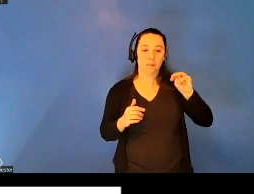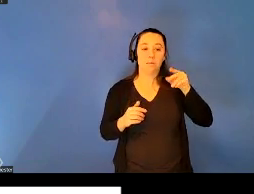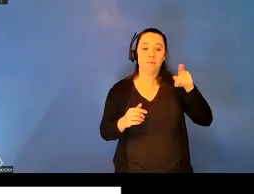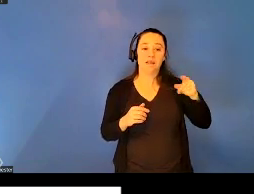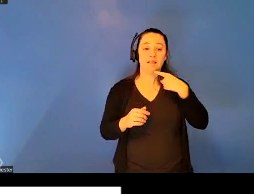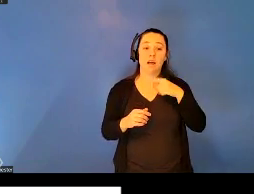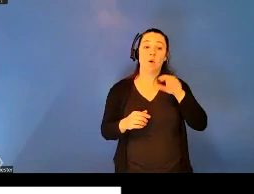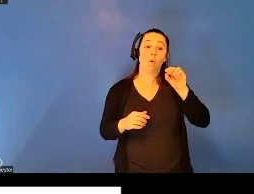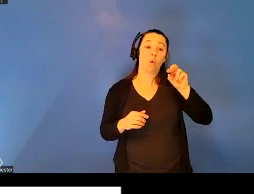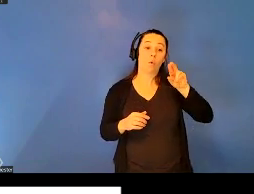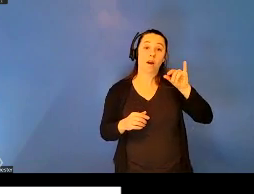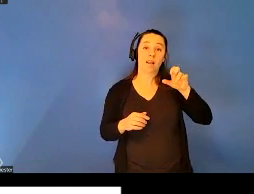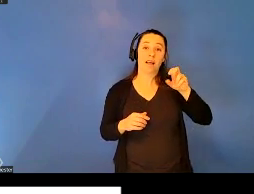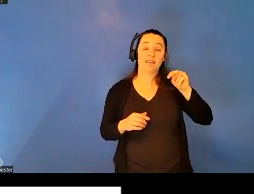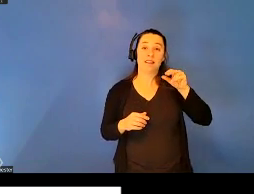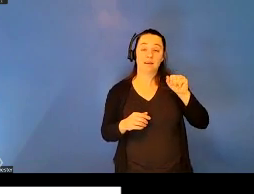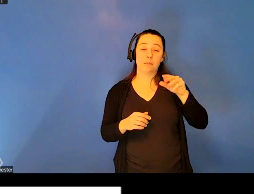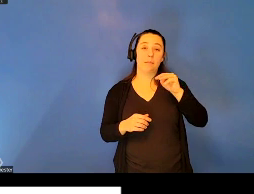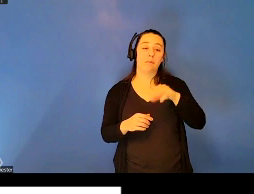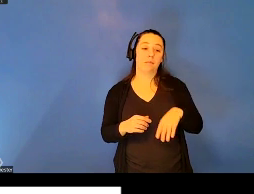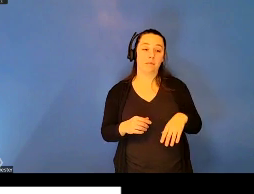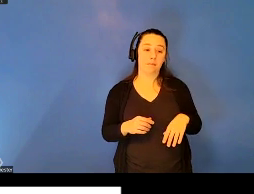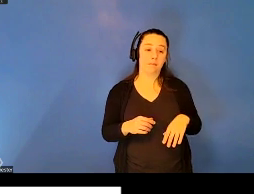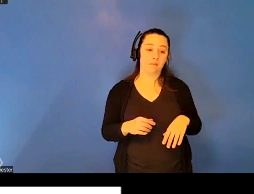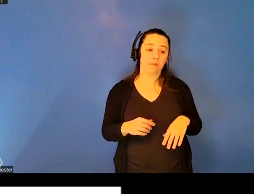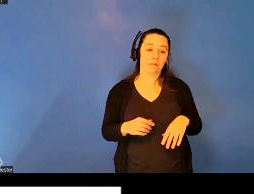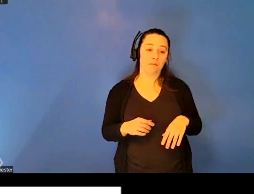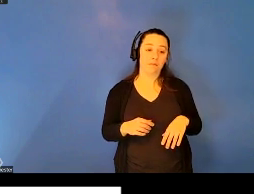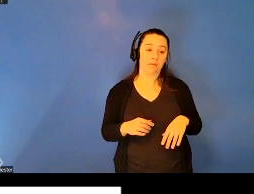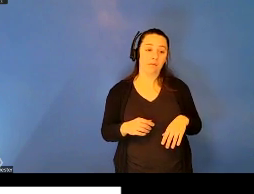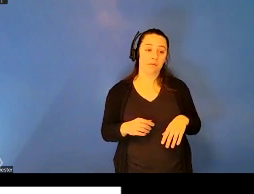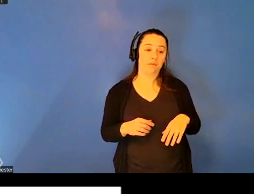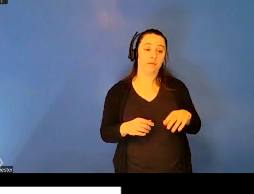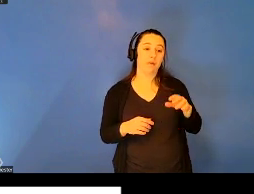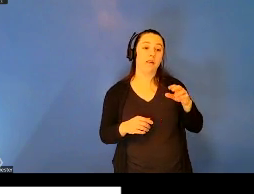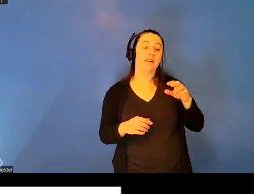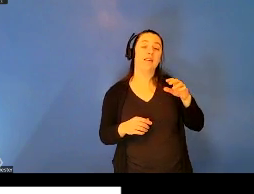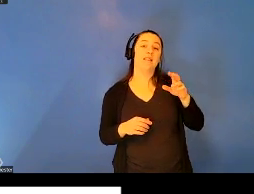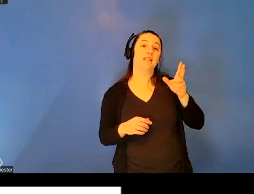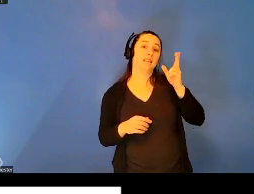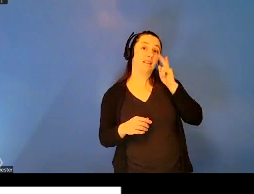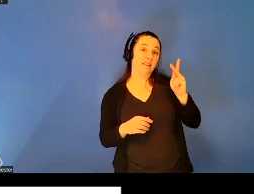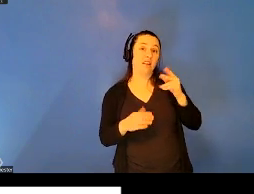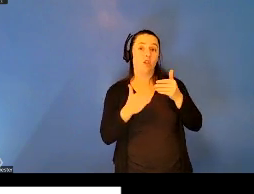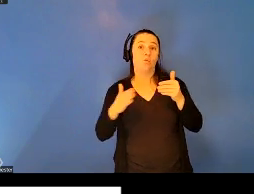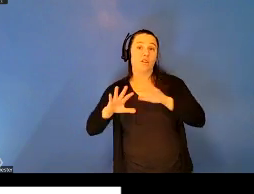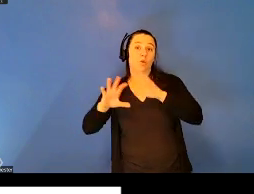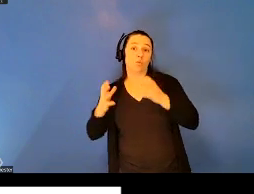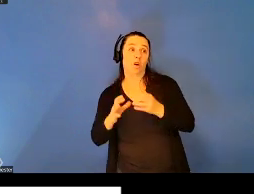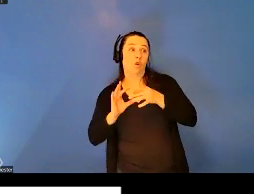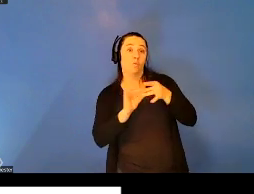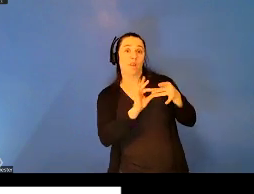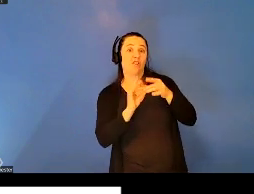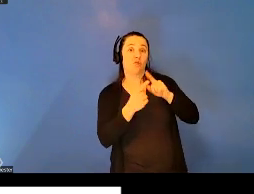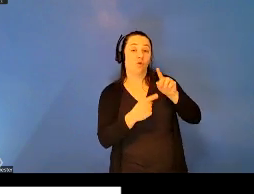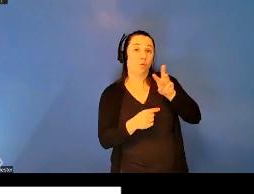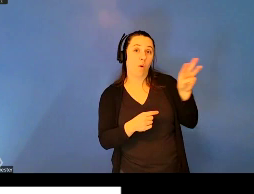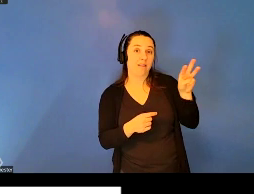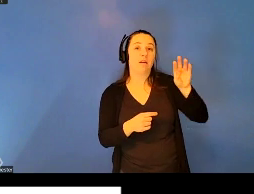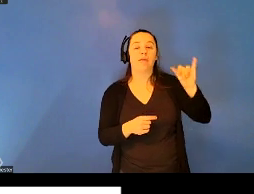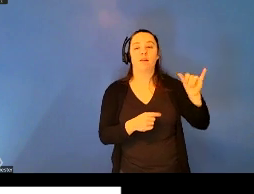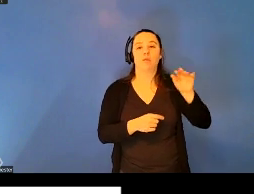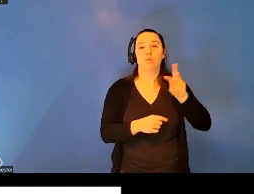seeing the West or the way of seeing the rest of the world in relationship to the West is in short, the Western style for dominating,